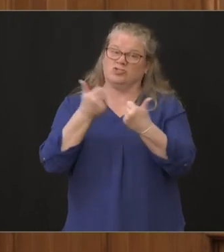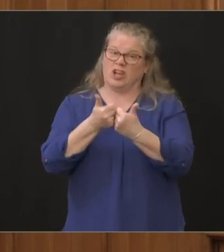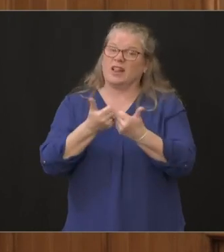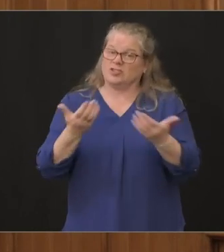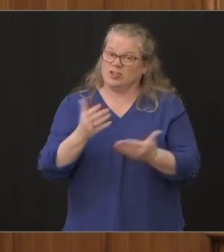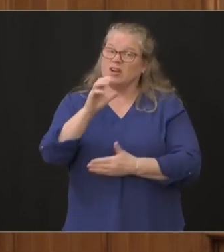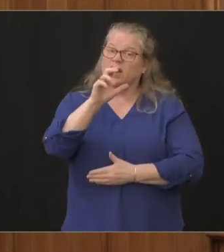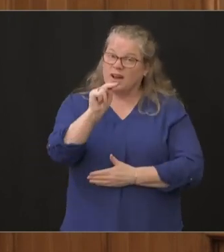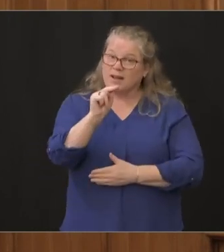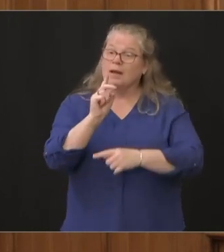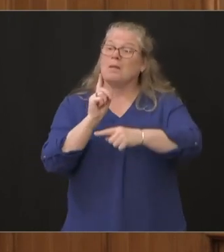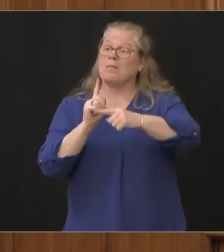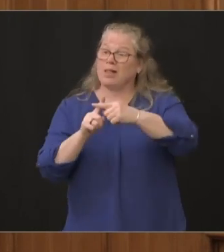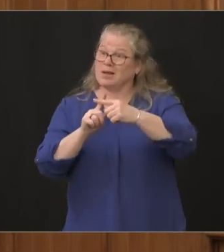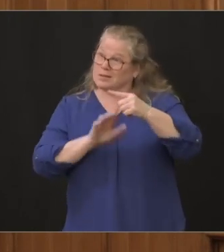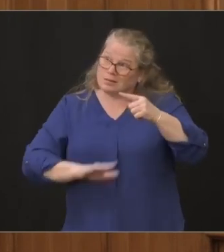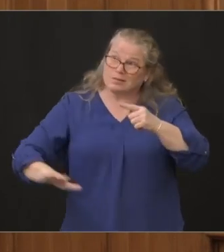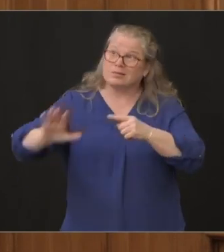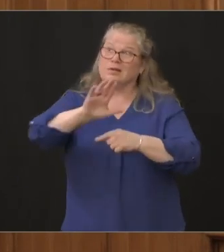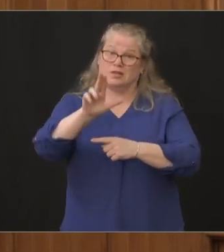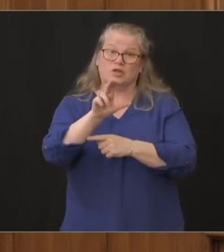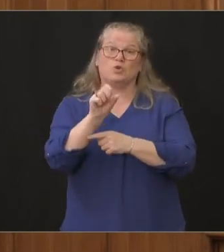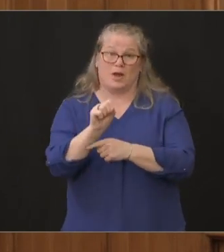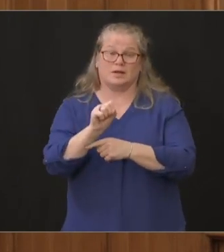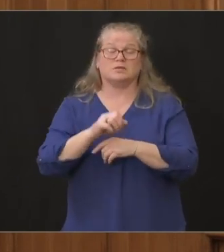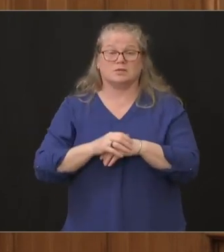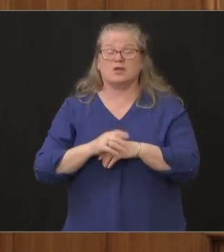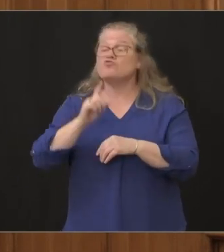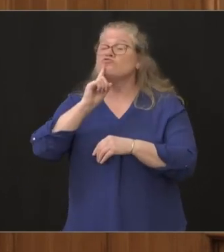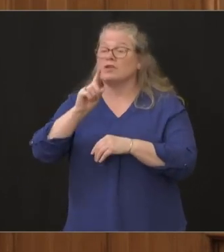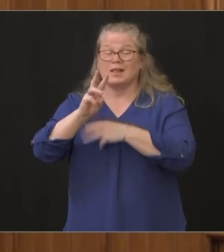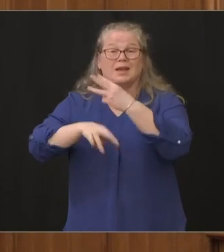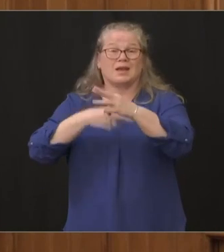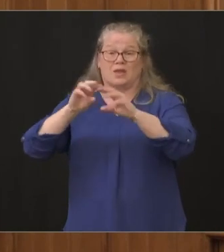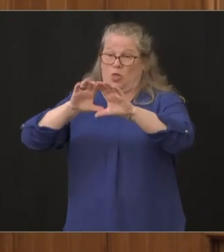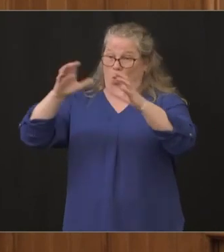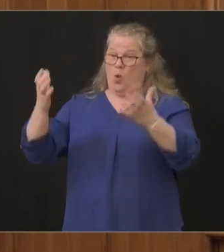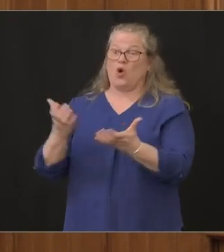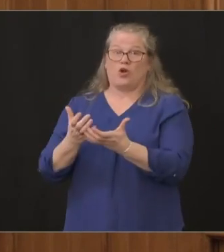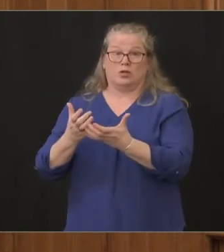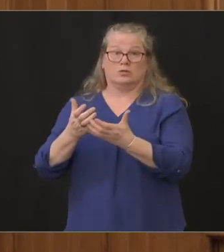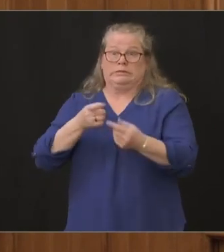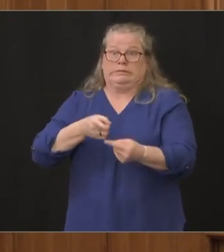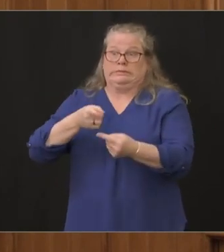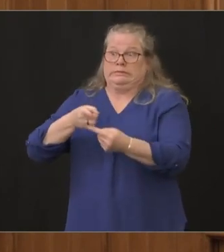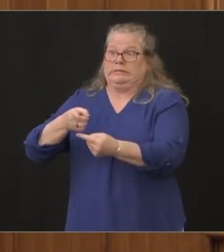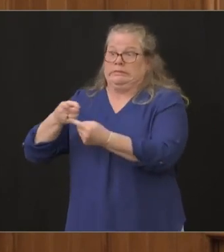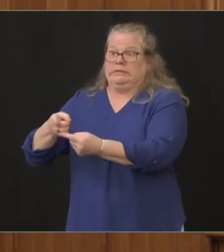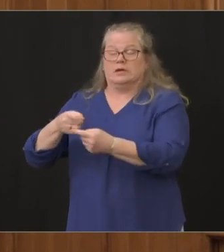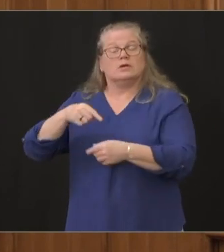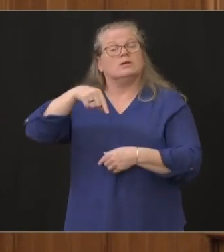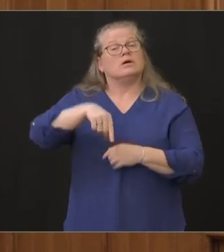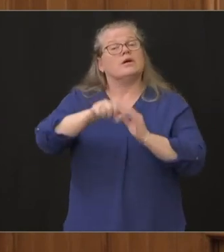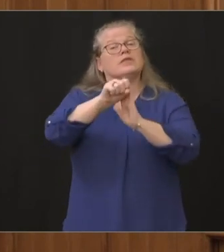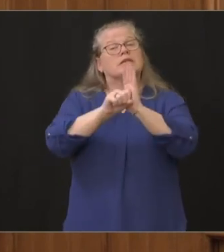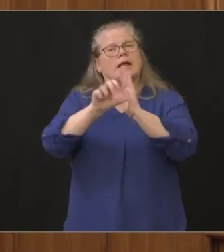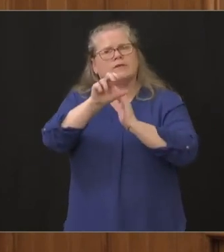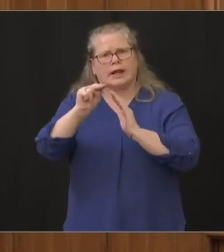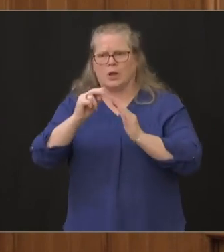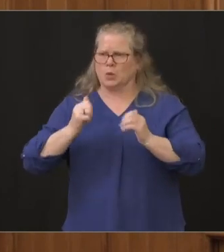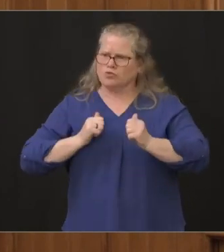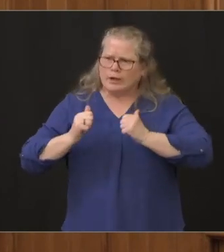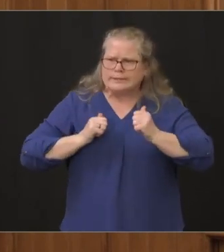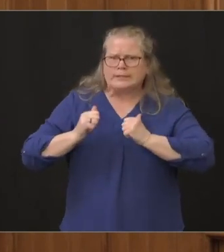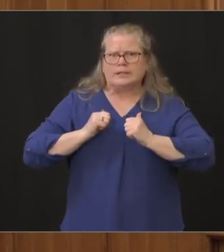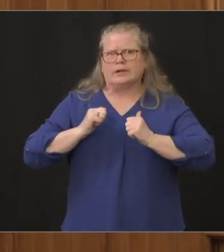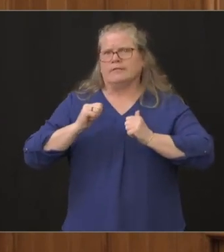global challenge the efforts by the state have been enormously appreciated the state is aggressive they have a team under Josh's leadership that's